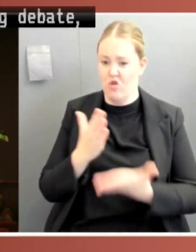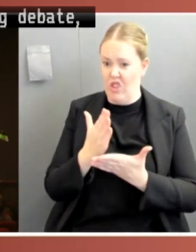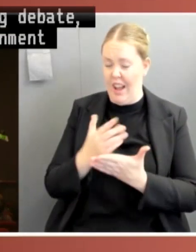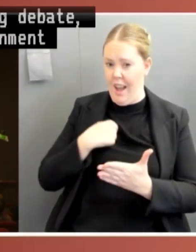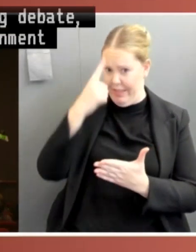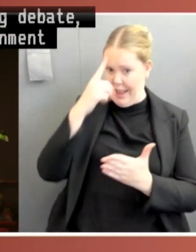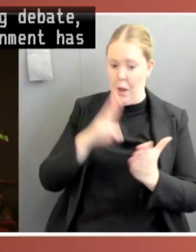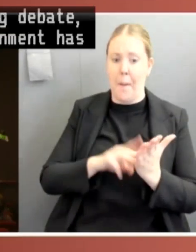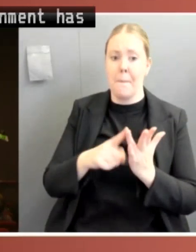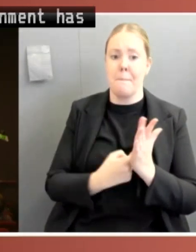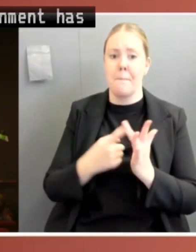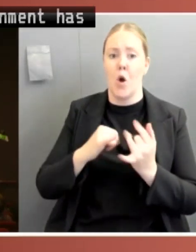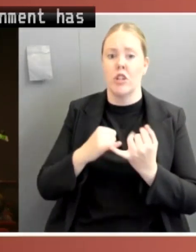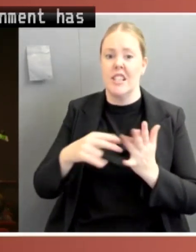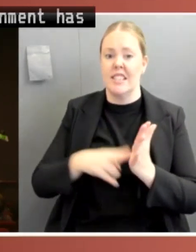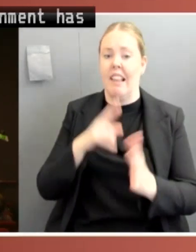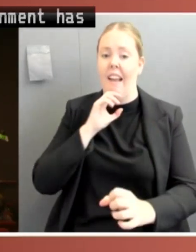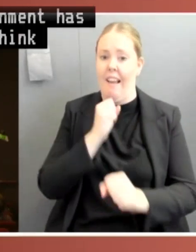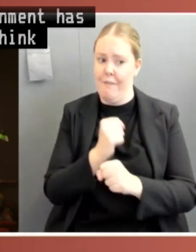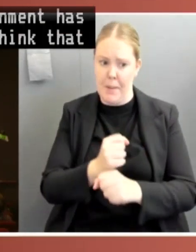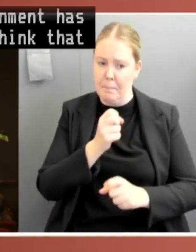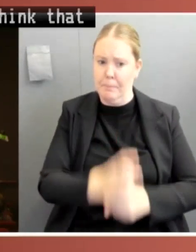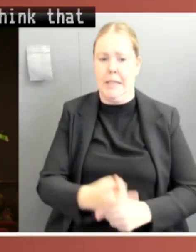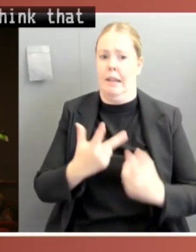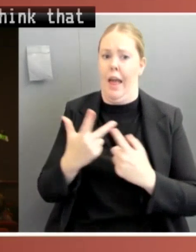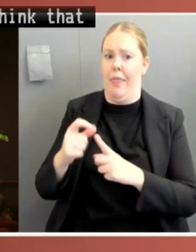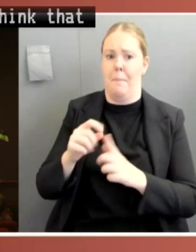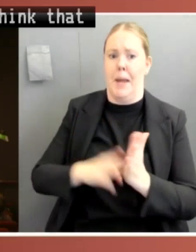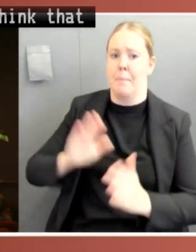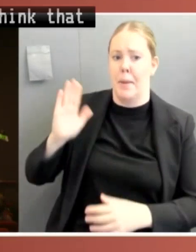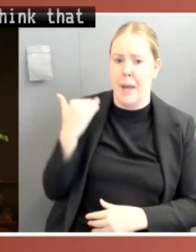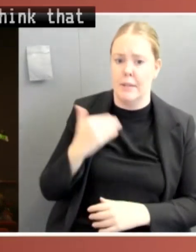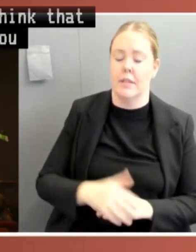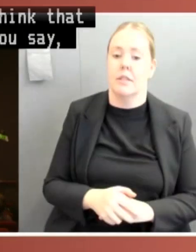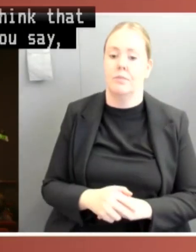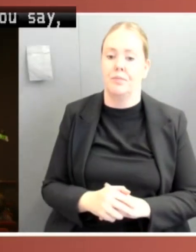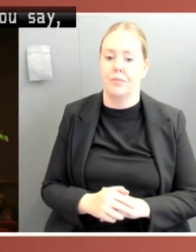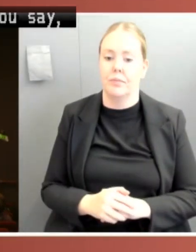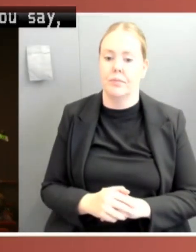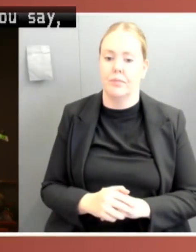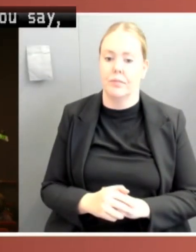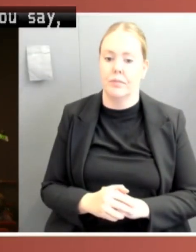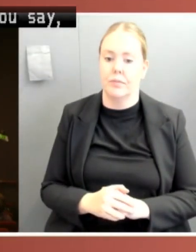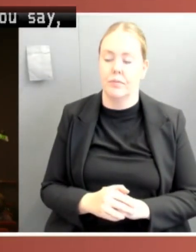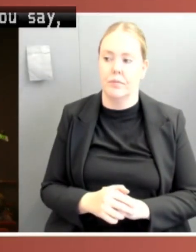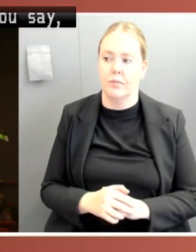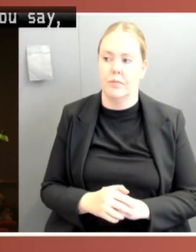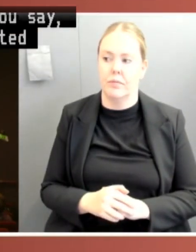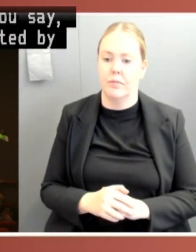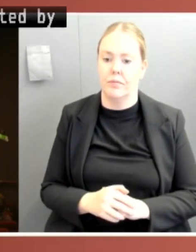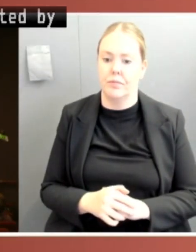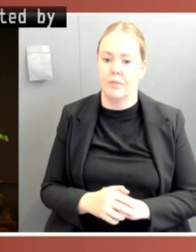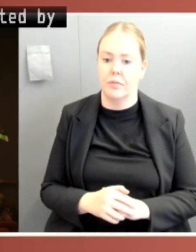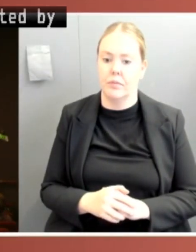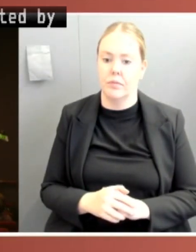COVID. As you say, these things were exacerbated by COVID. You certainly appropriately emphasised delegate